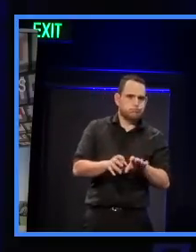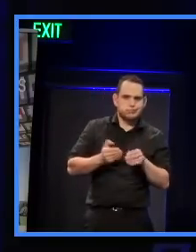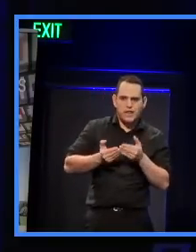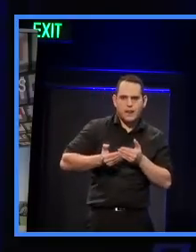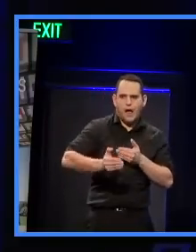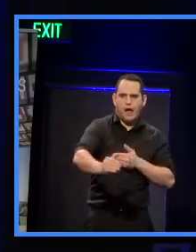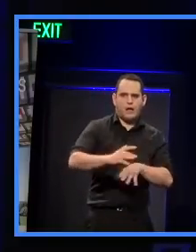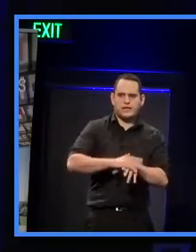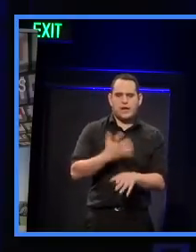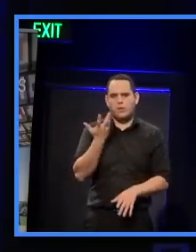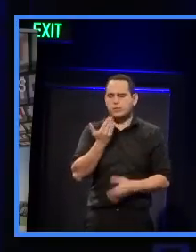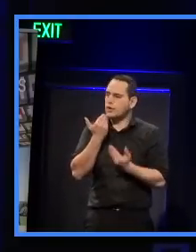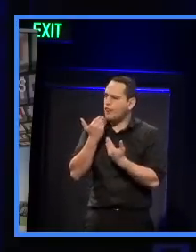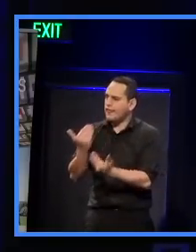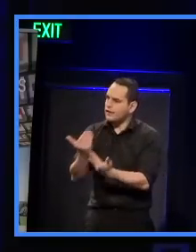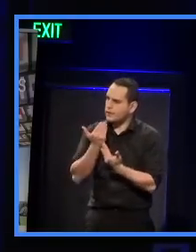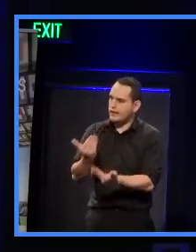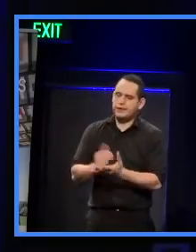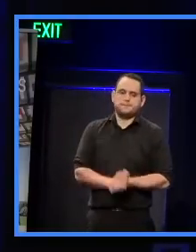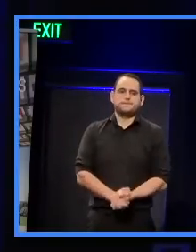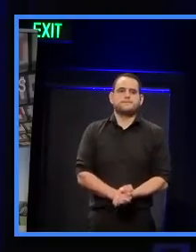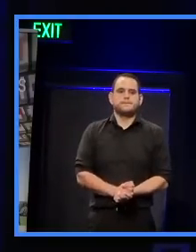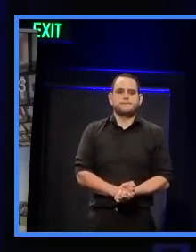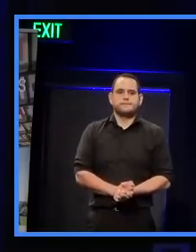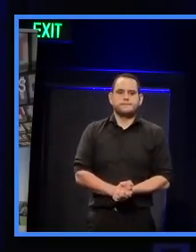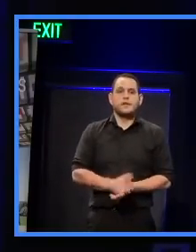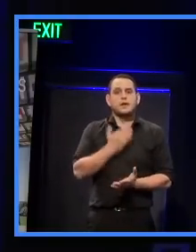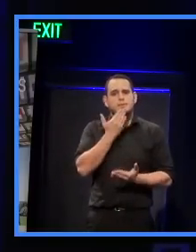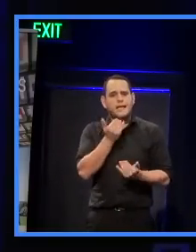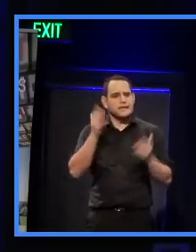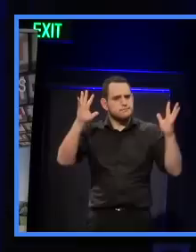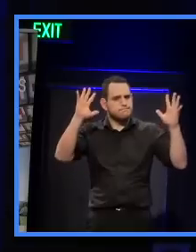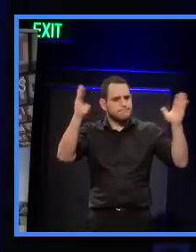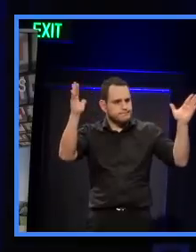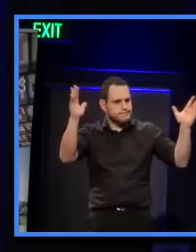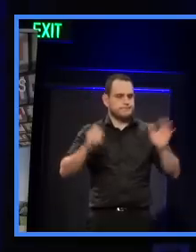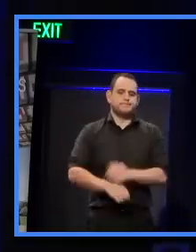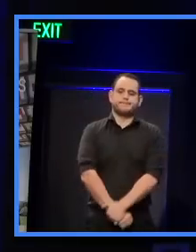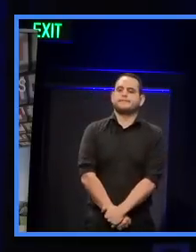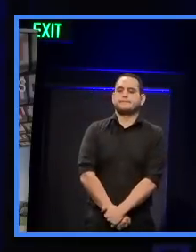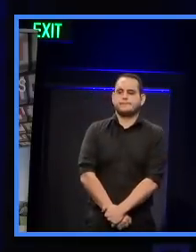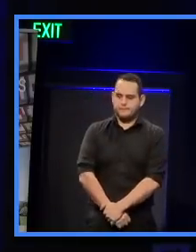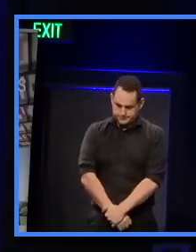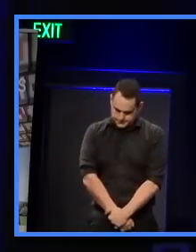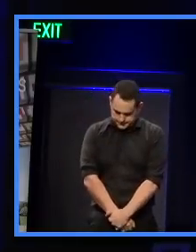grateful for their generous support. So I'd like to ask you if wouldn't mind putting your hands together for Razine and Jib. Thank you.